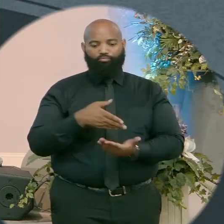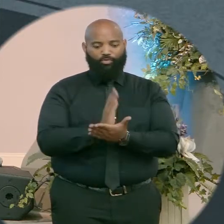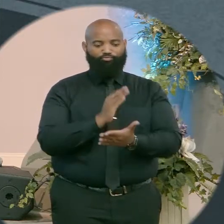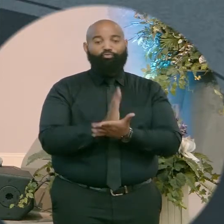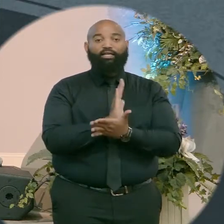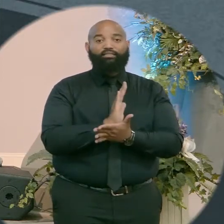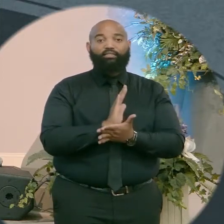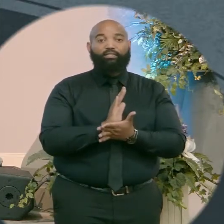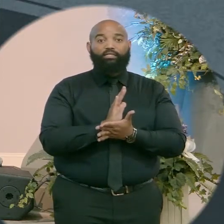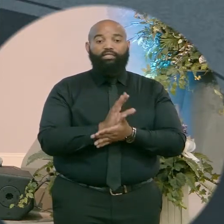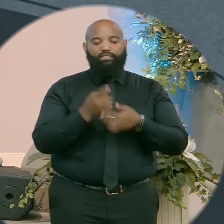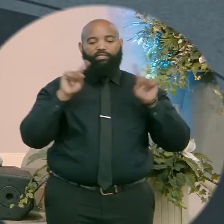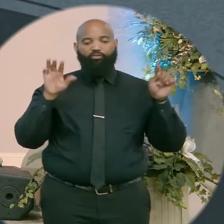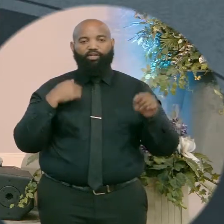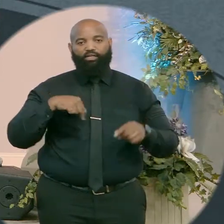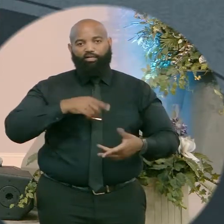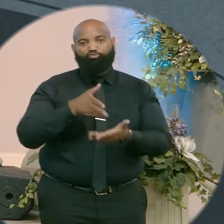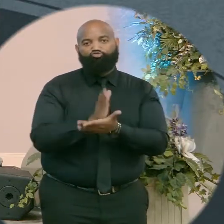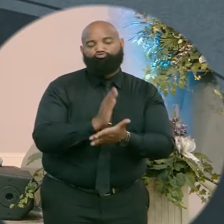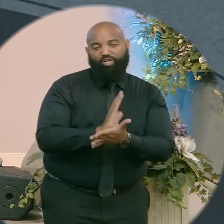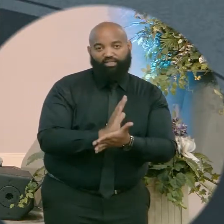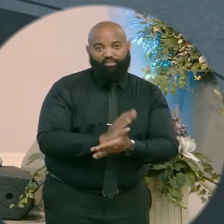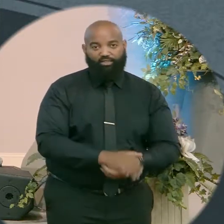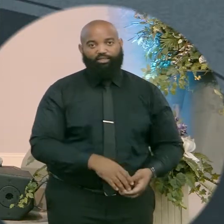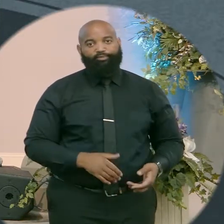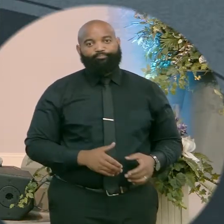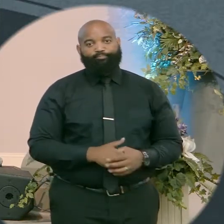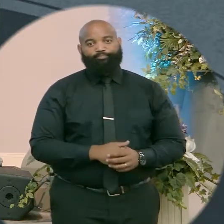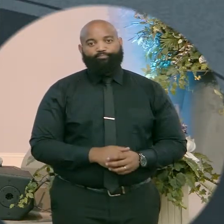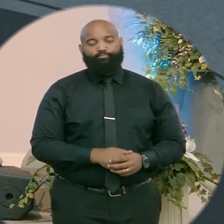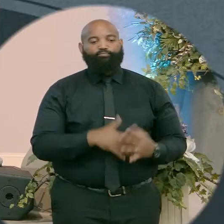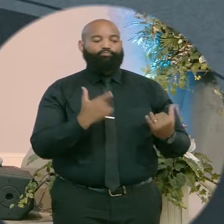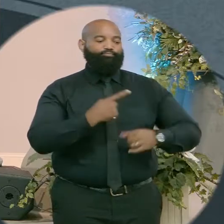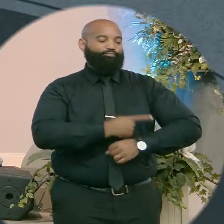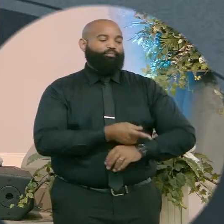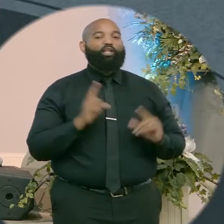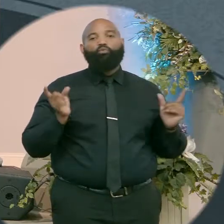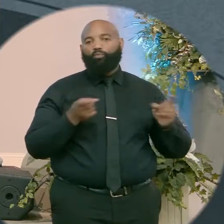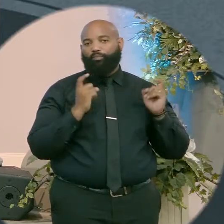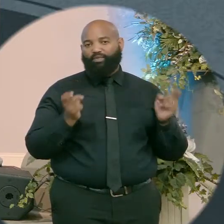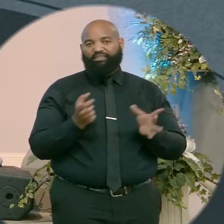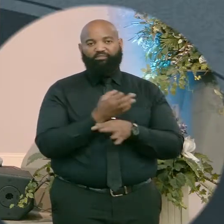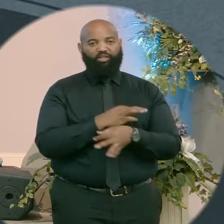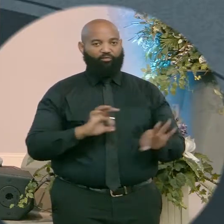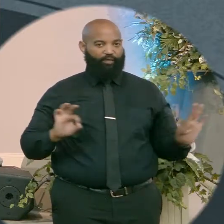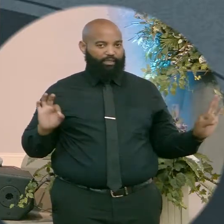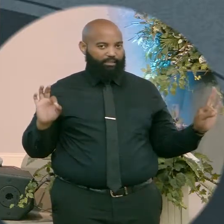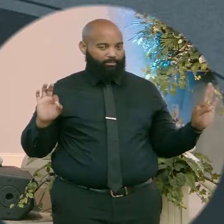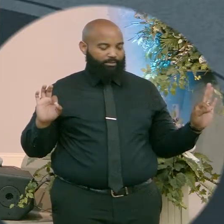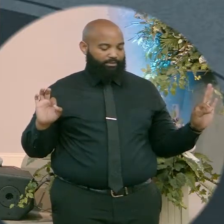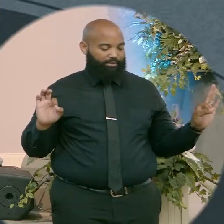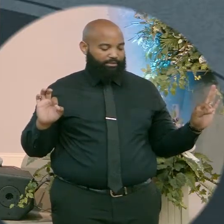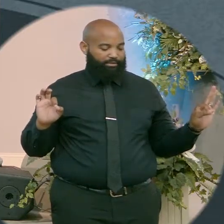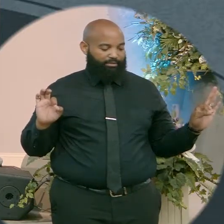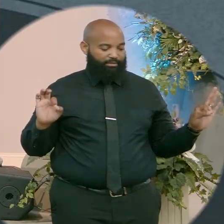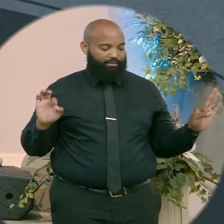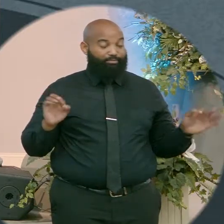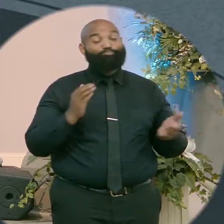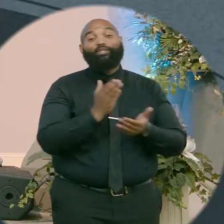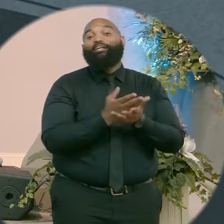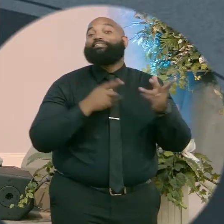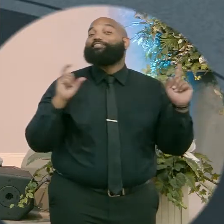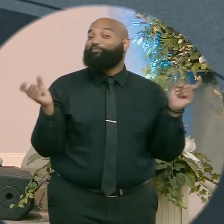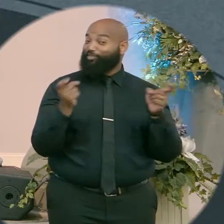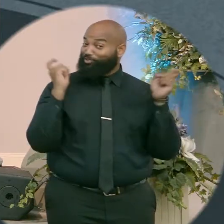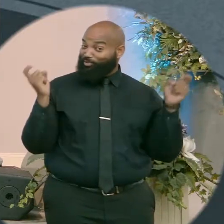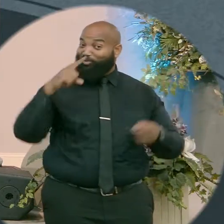It was a declaration of our rights. You know, today, our country celebrates freedom. And some people celebrate it on Juneteenth.